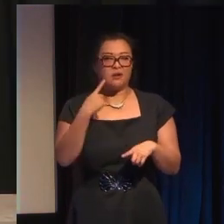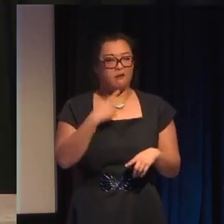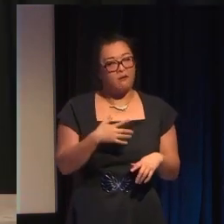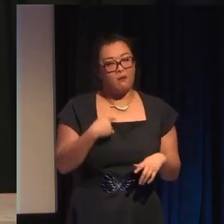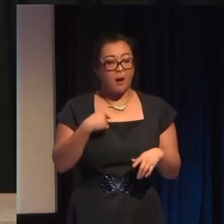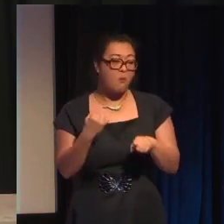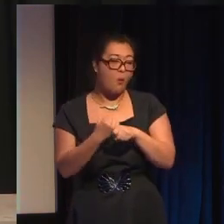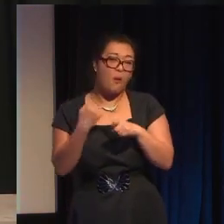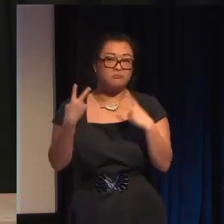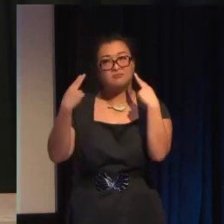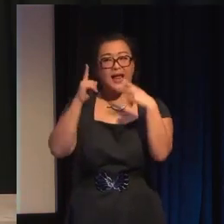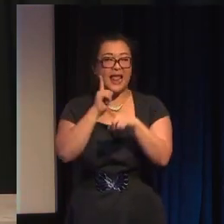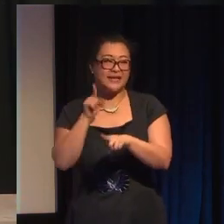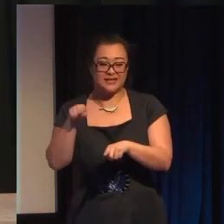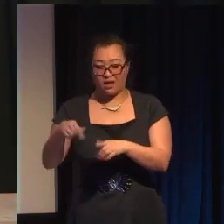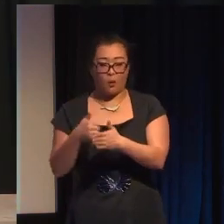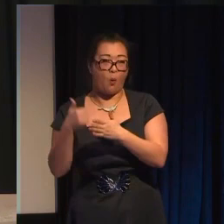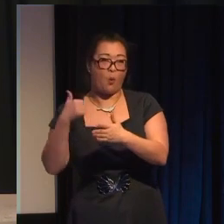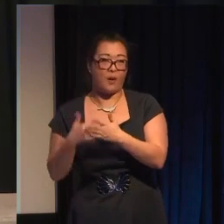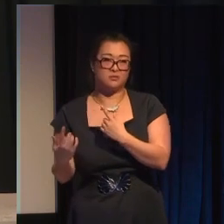says then she wouldn't have any clients at all